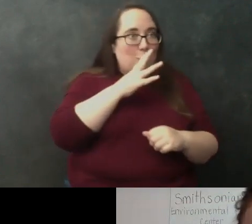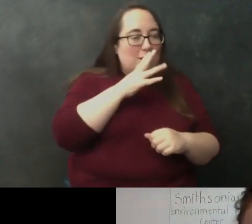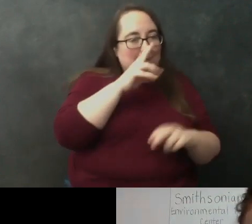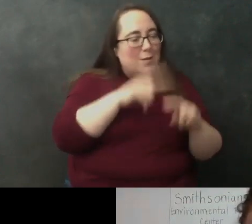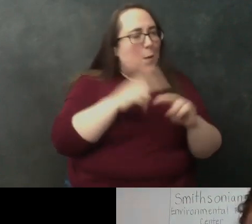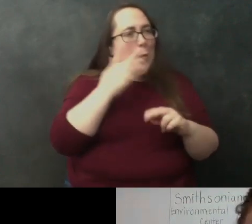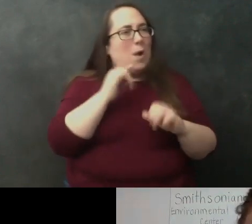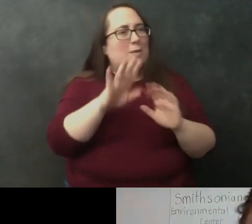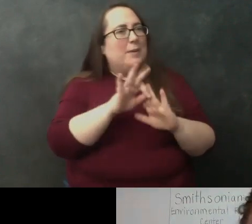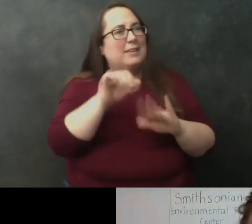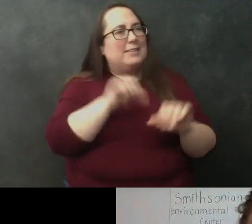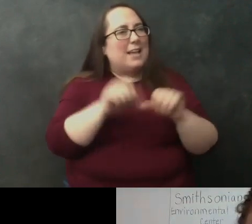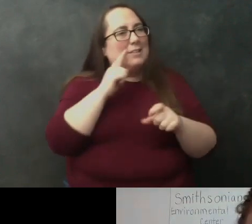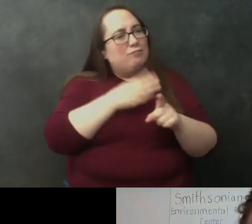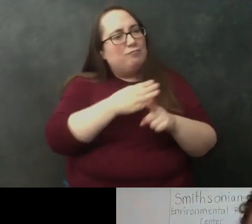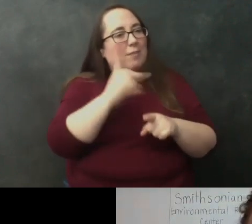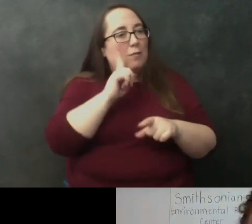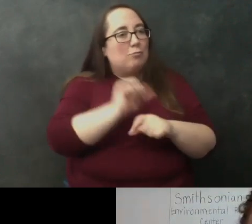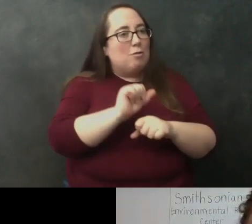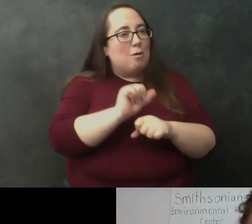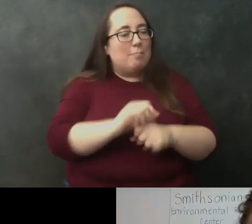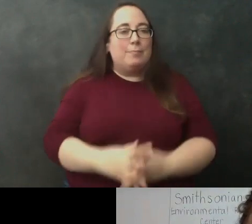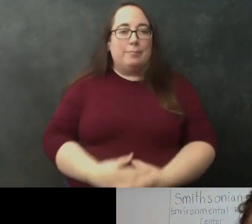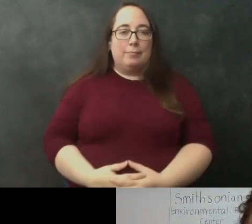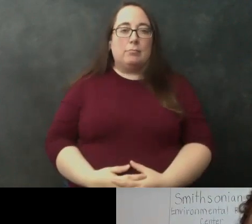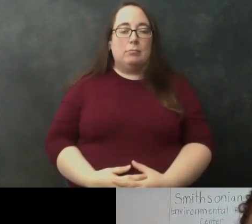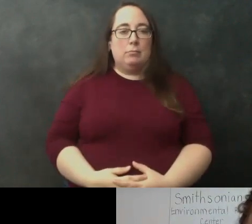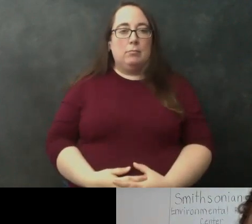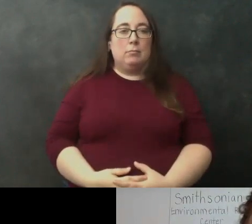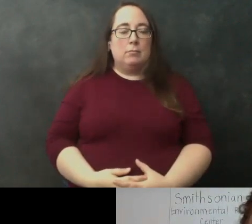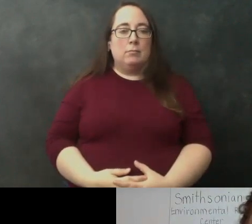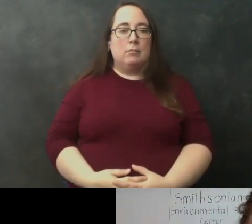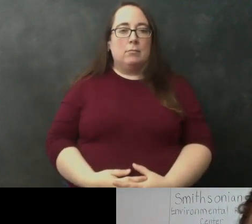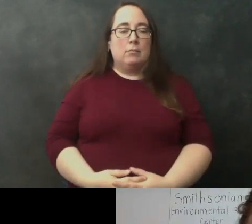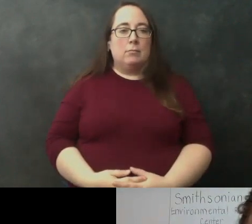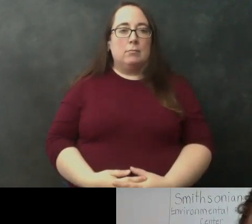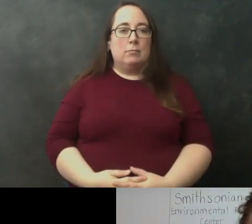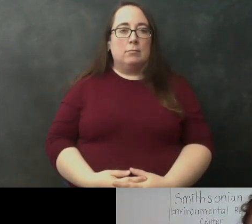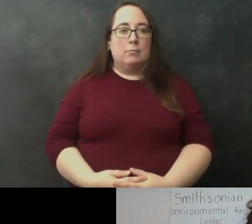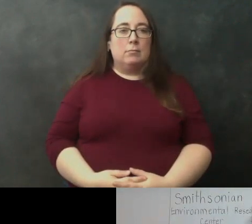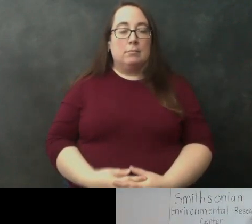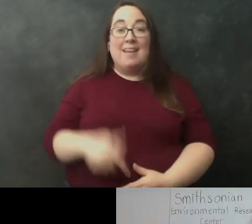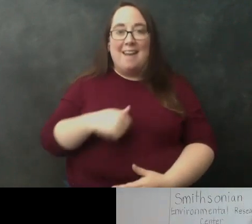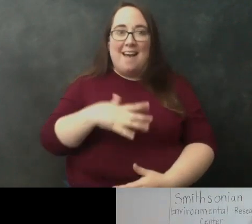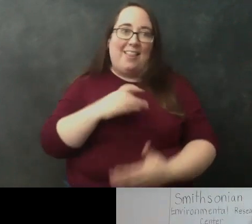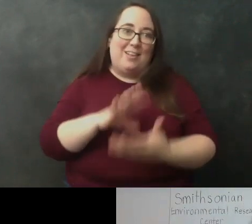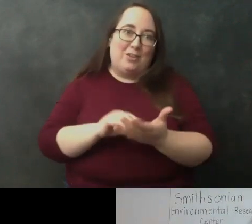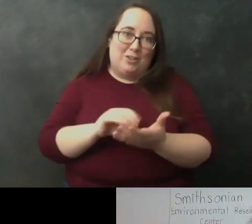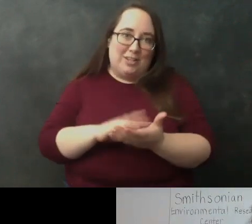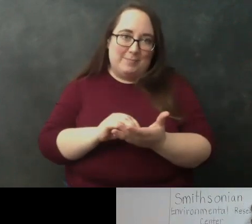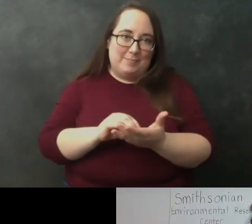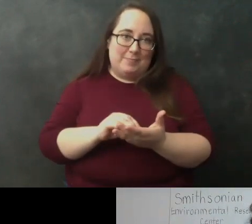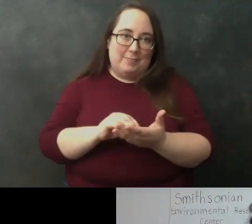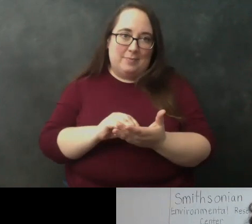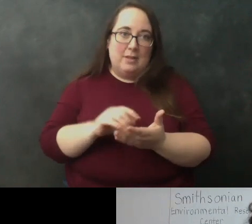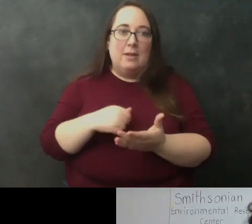decide to go into science so i decided to go into science because i really like learning and i really like